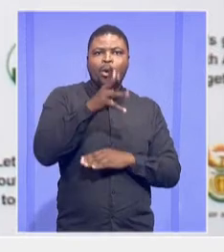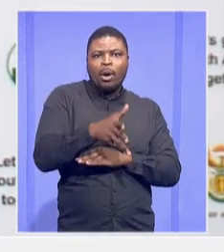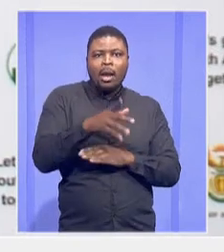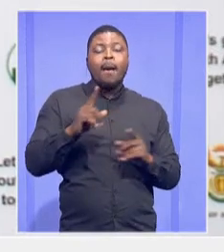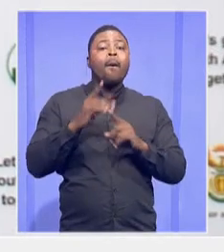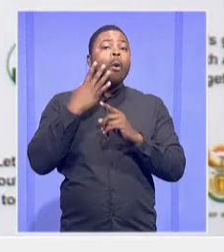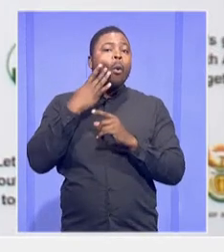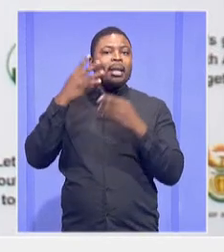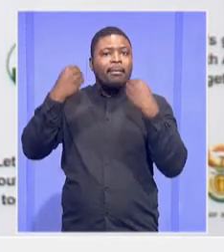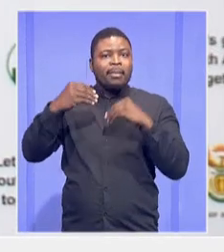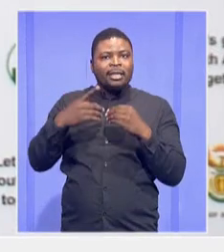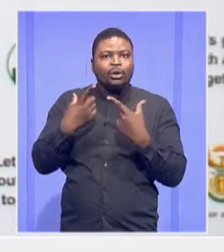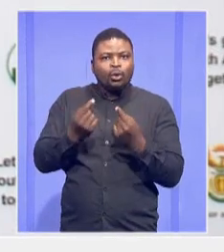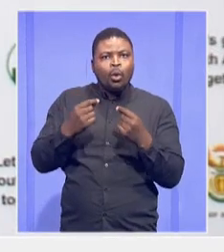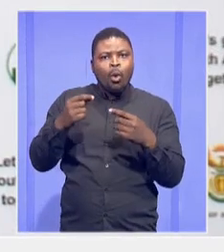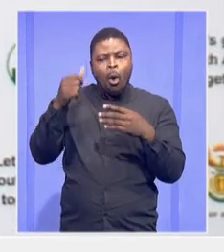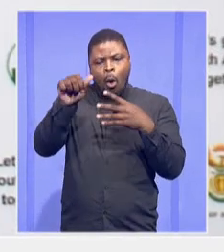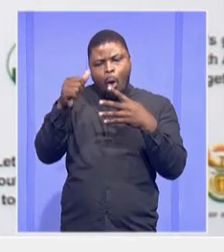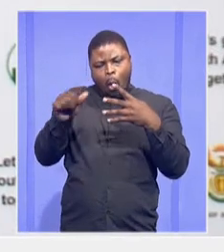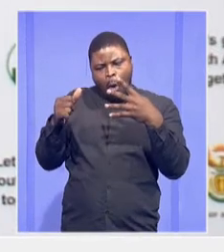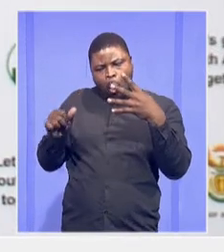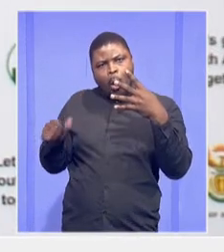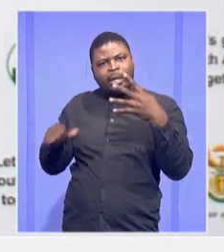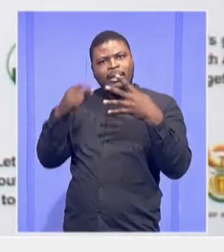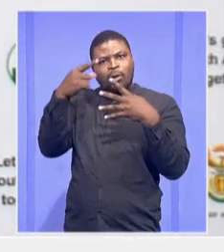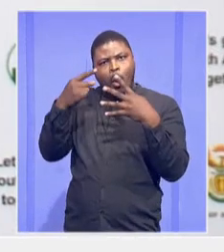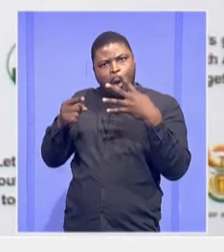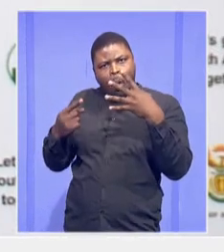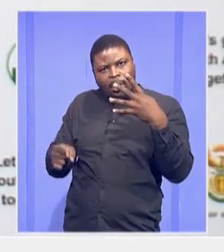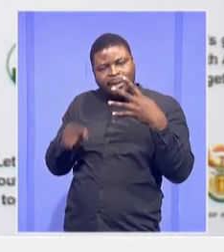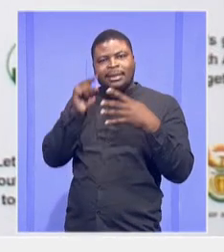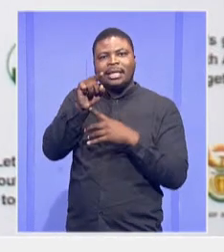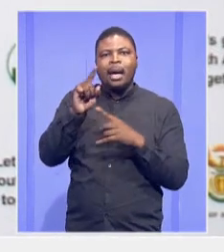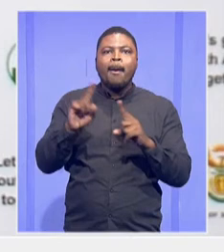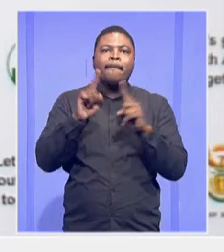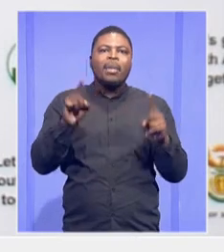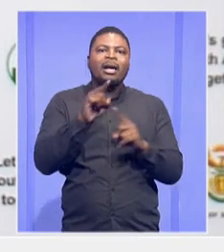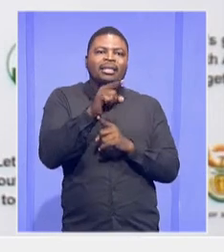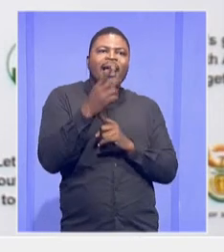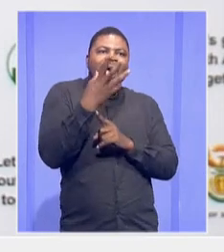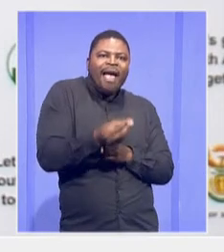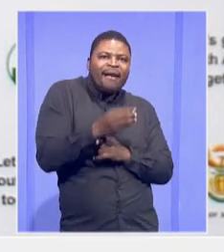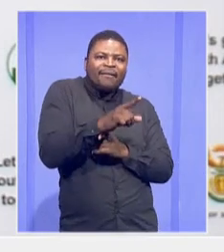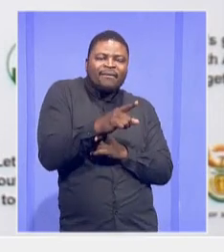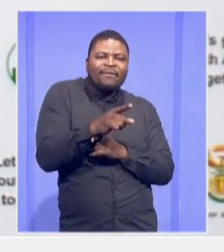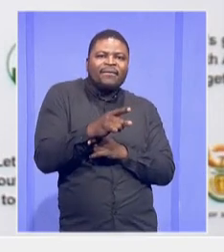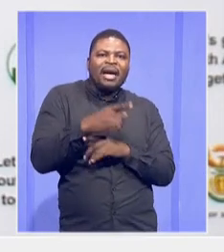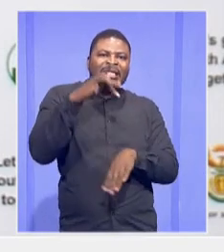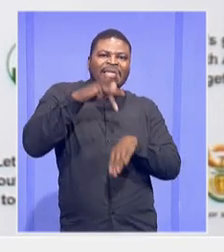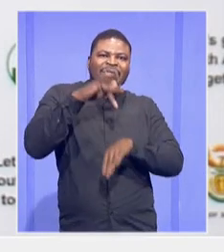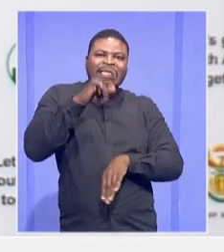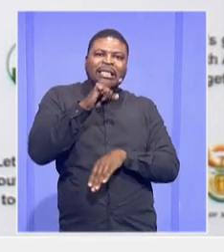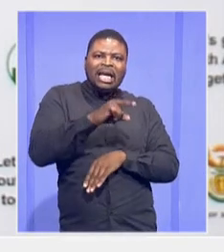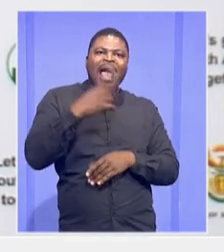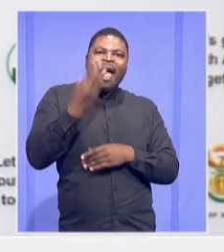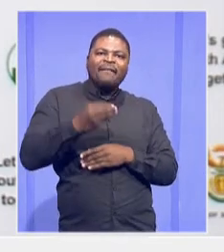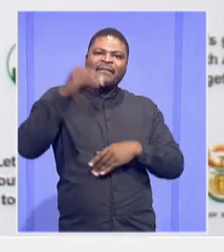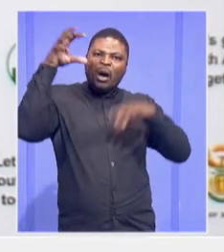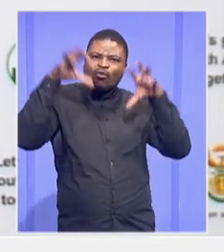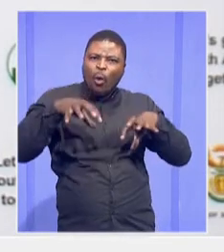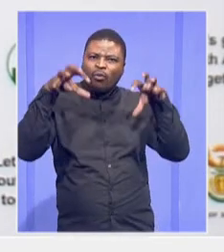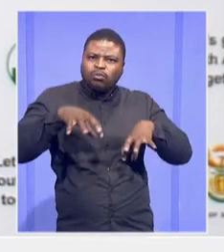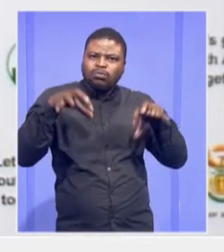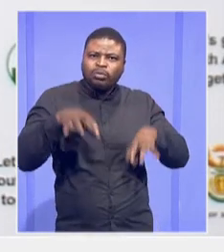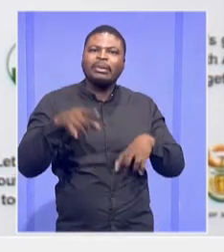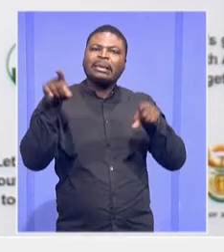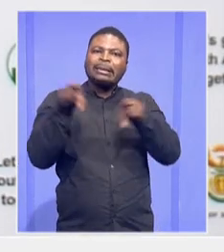schools were intact. They didn't show vulnerability. But with the heavy rains, you know, unprecedented natural